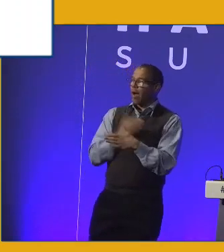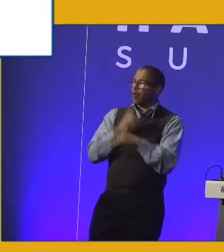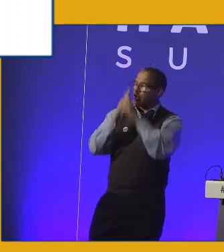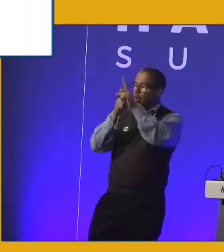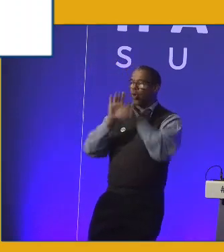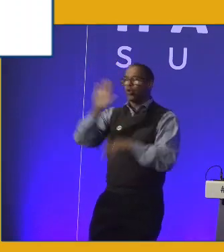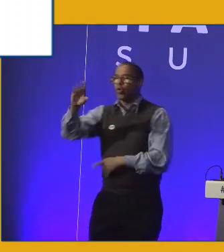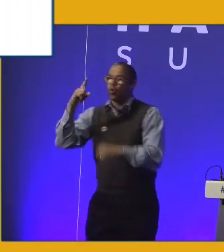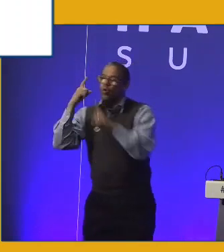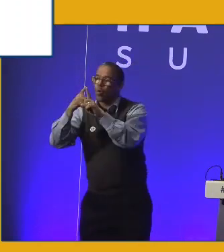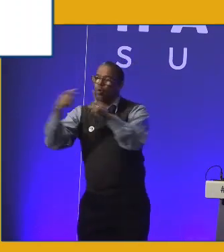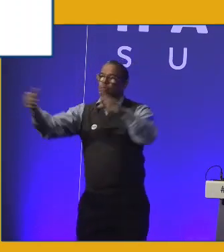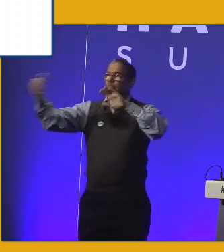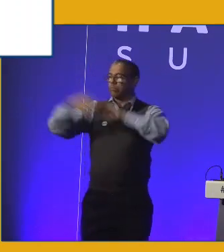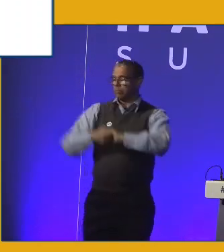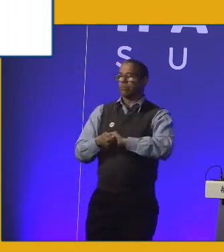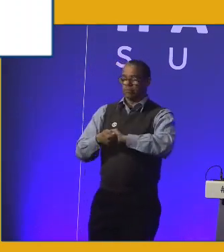this space.